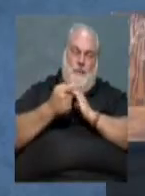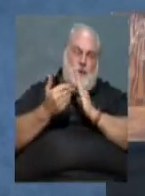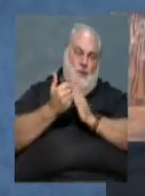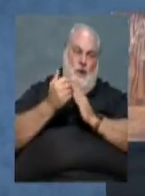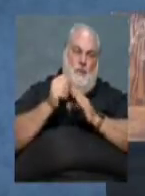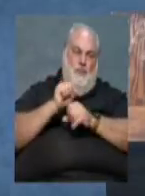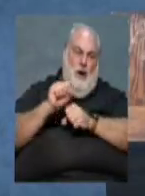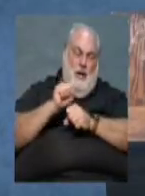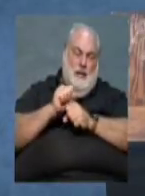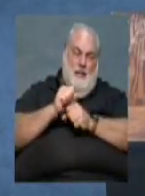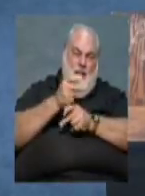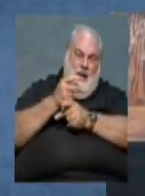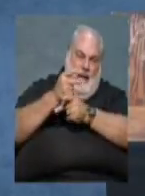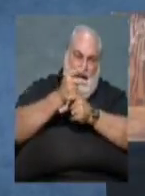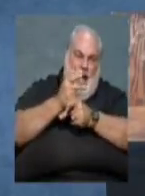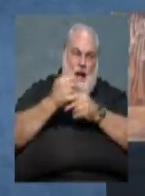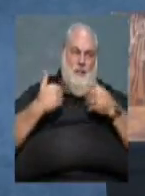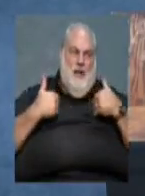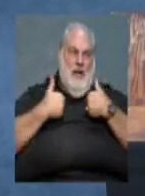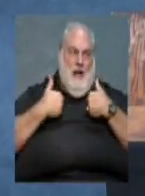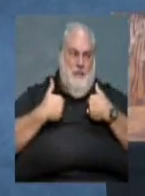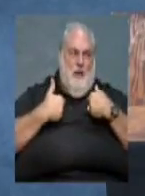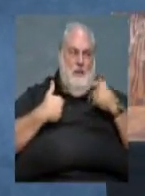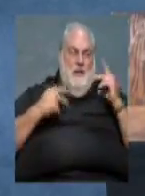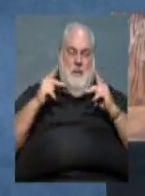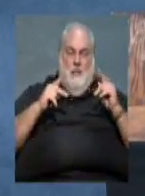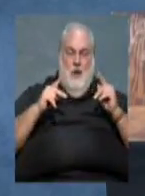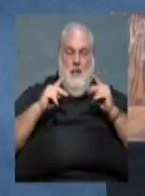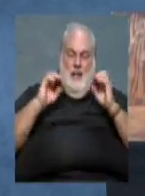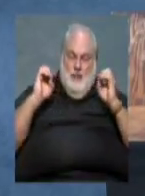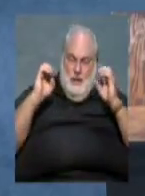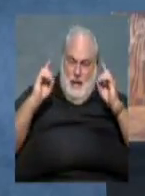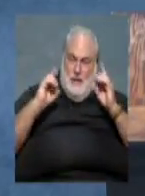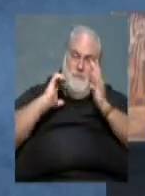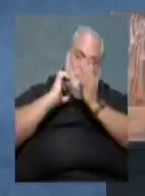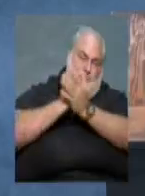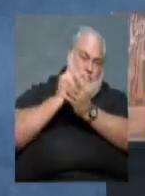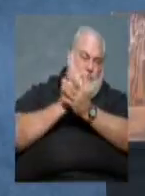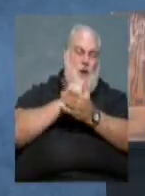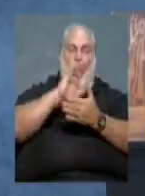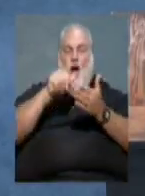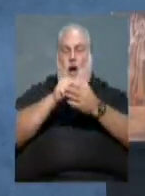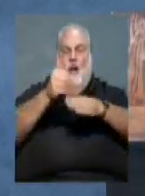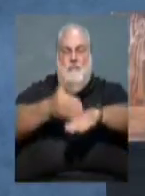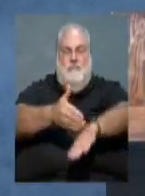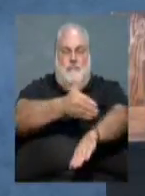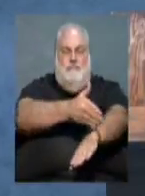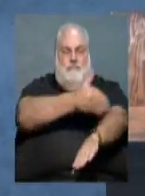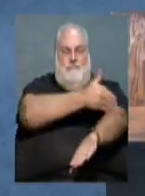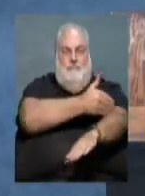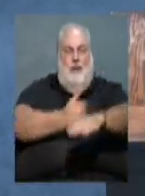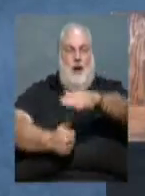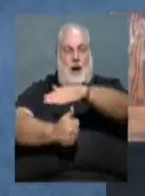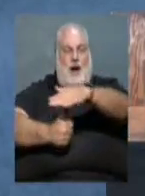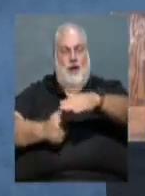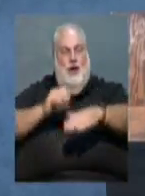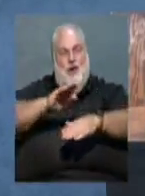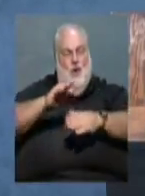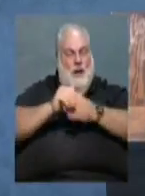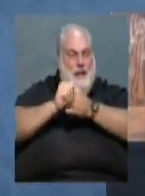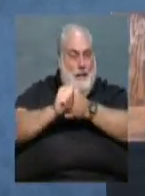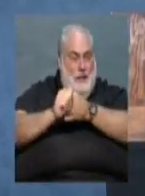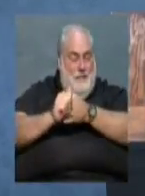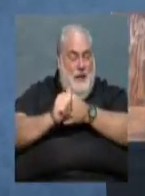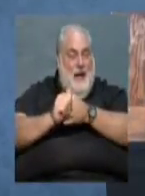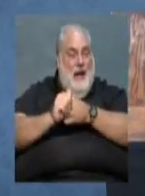The care of animals, amenities for visitors, and educational opportunities have all improved during your directorship. Your leadership